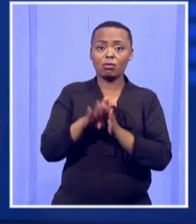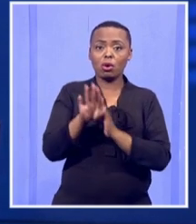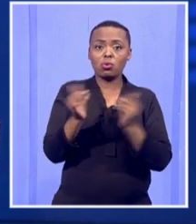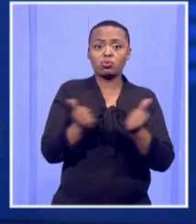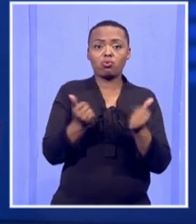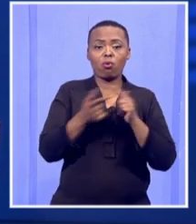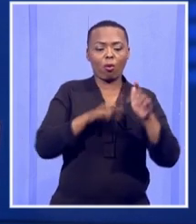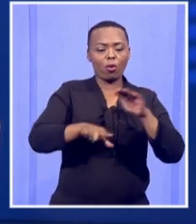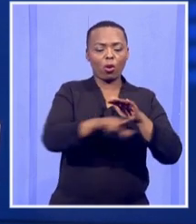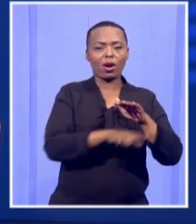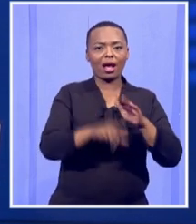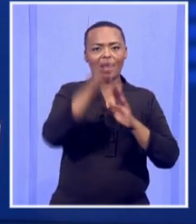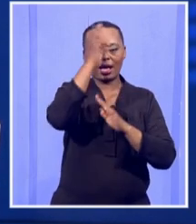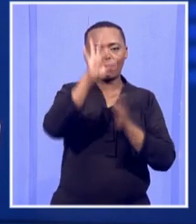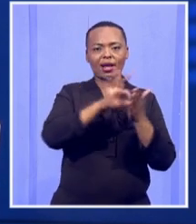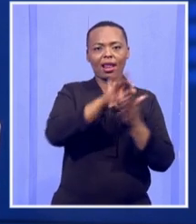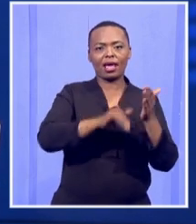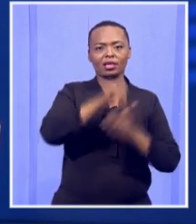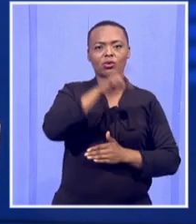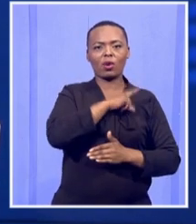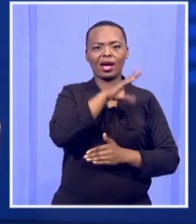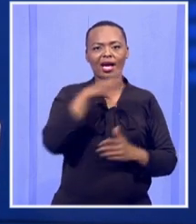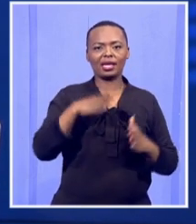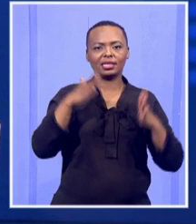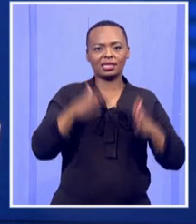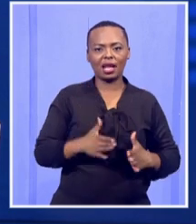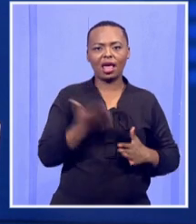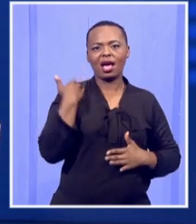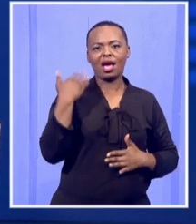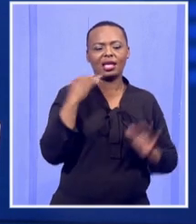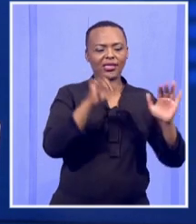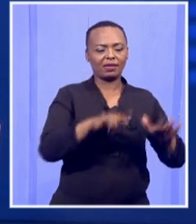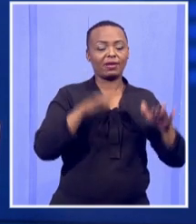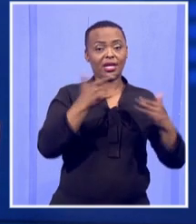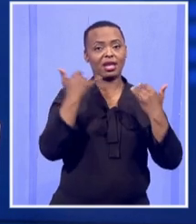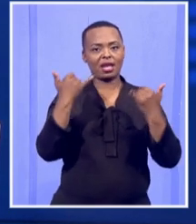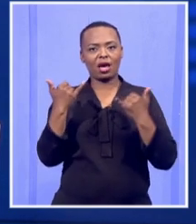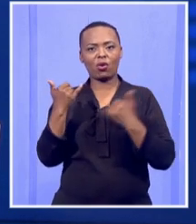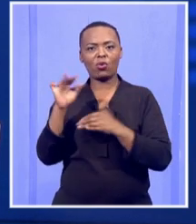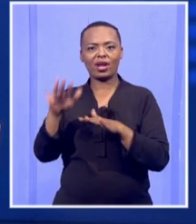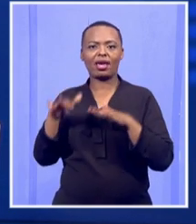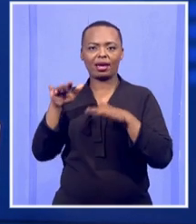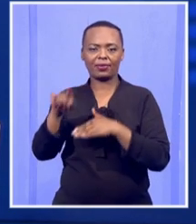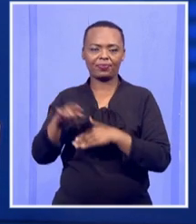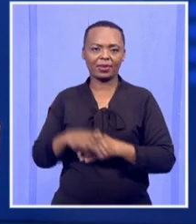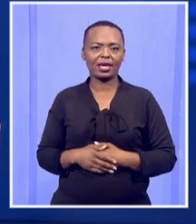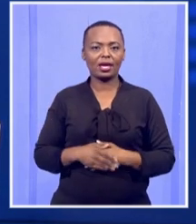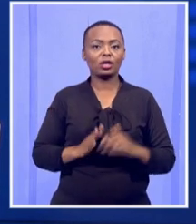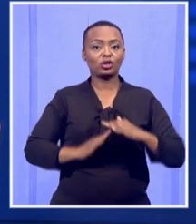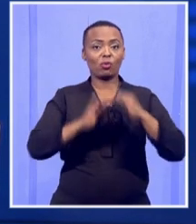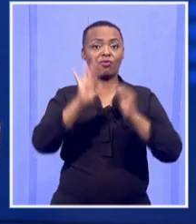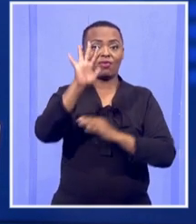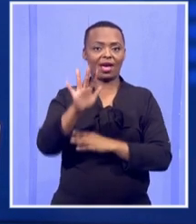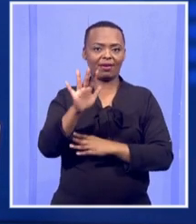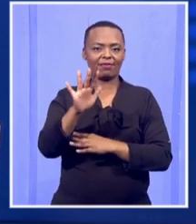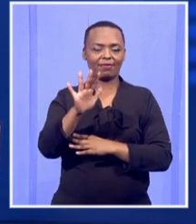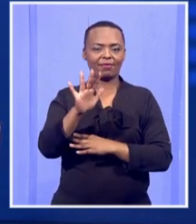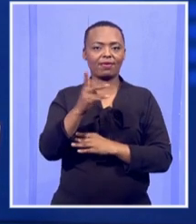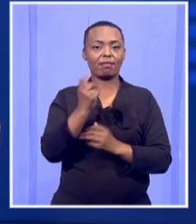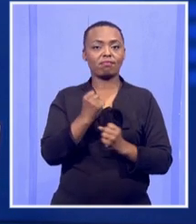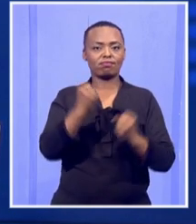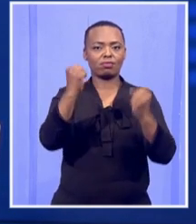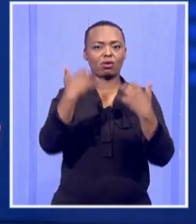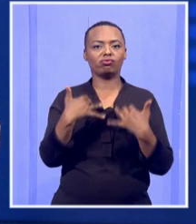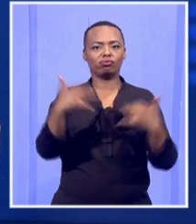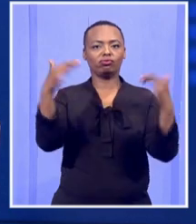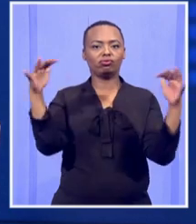increasing councillors from 70 to 90. The voting for the top five is expected to take place later today. For more on this story now,